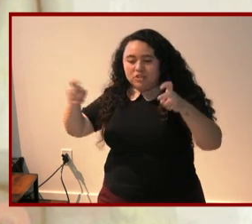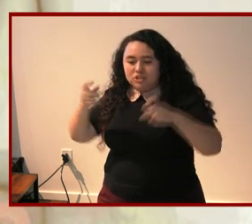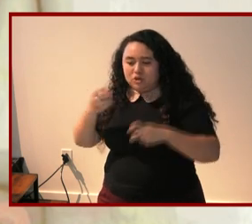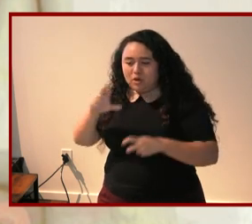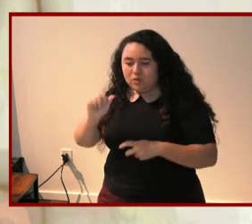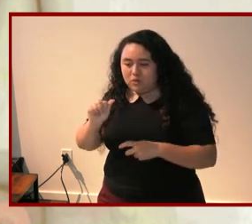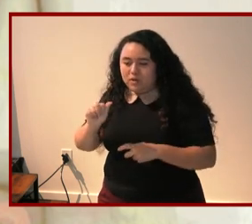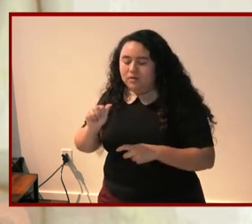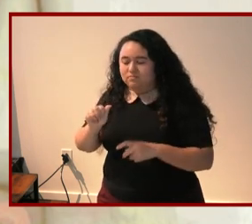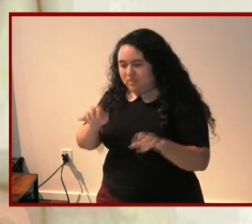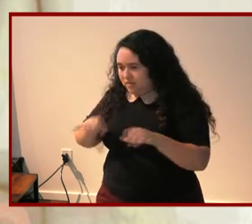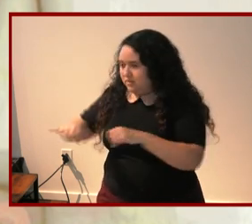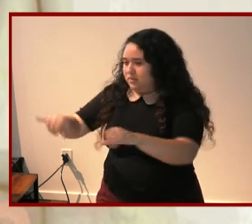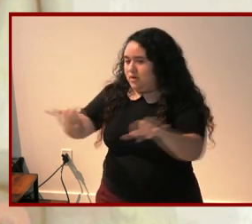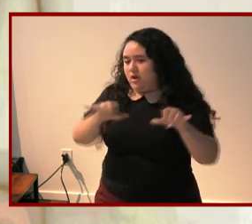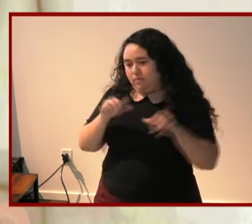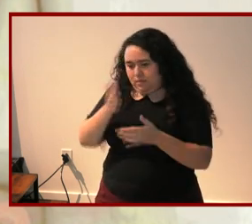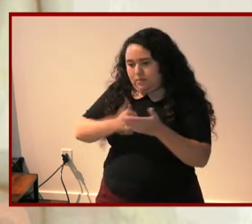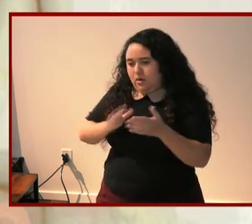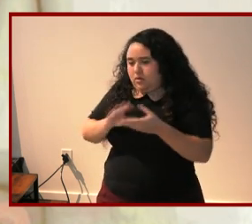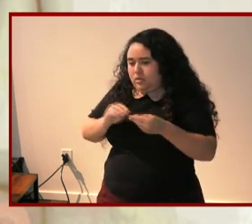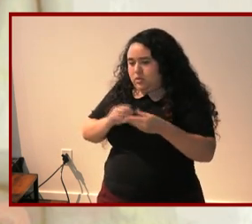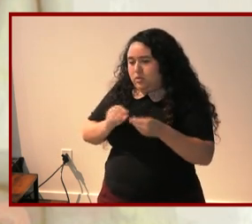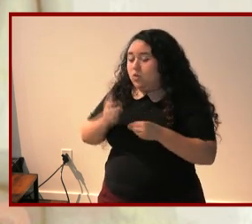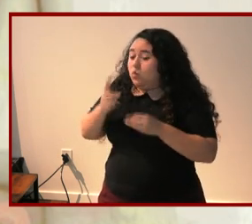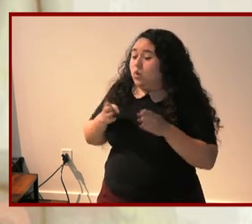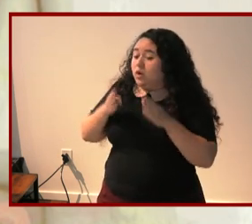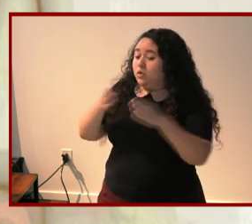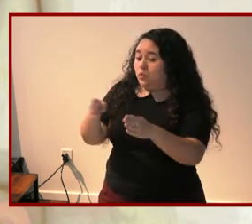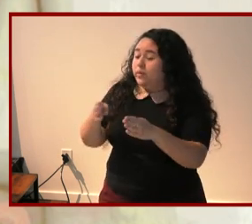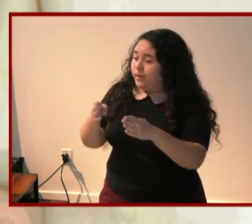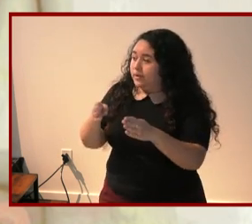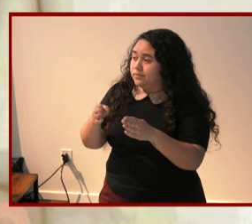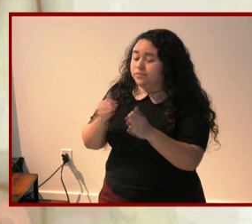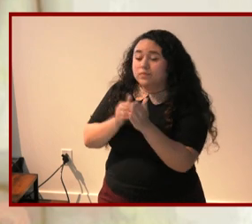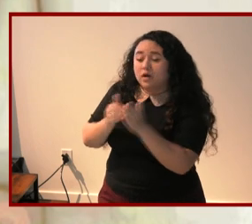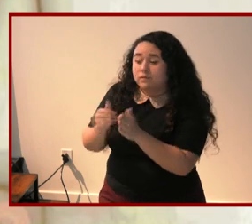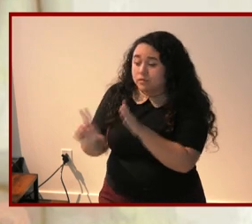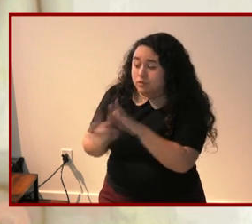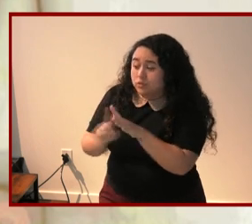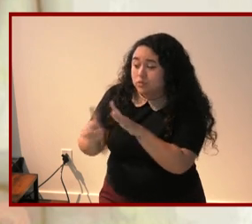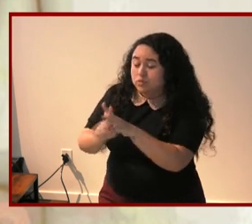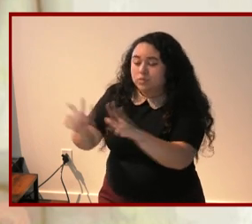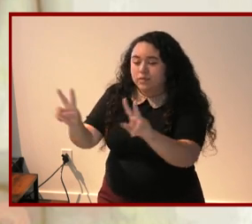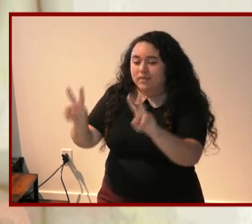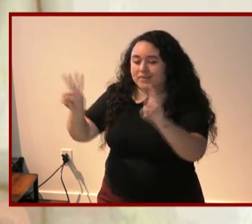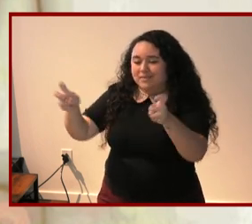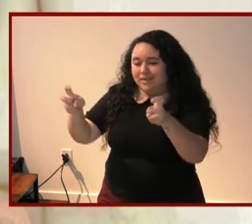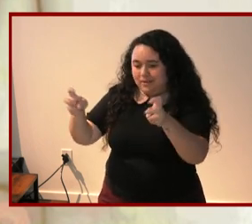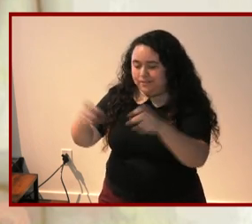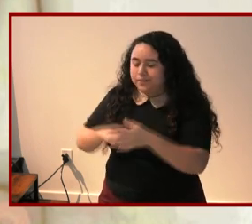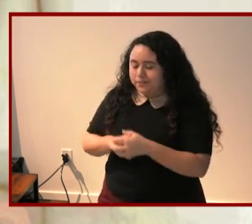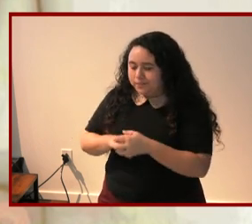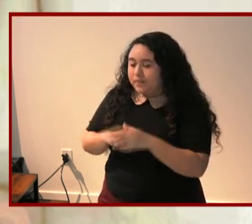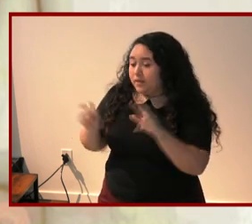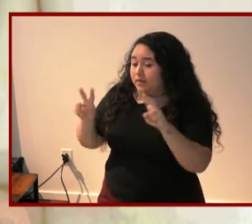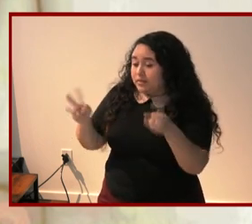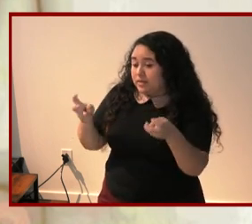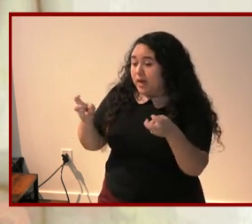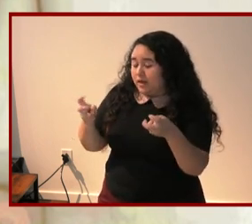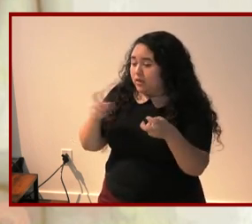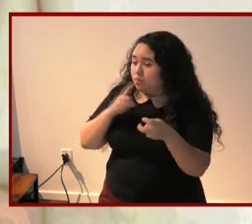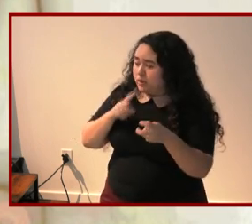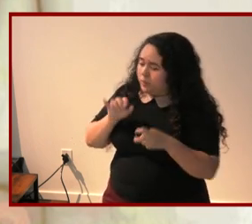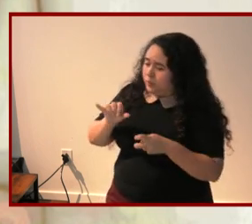common denominator one of the ways it frequently shows up is in the titles which to an astonishing